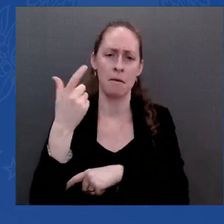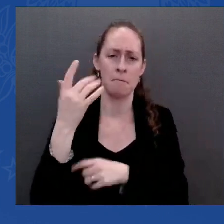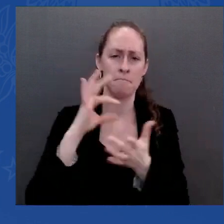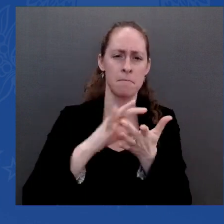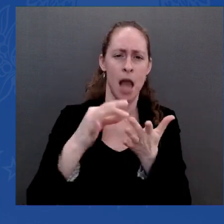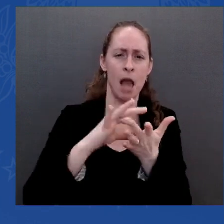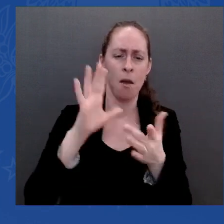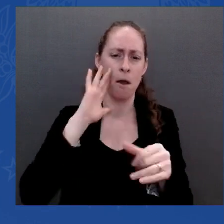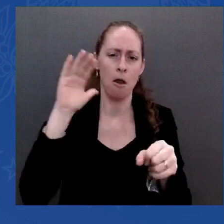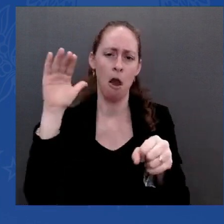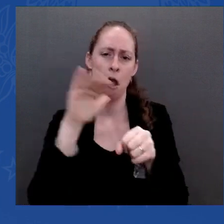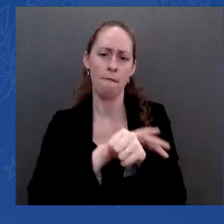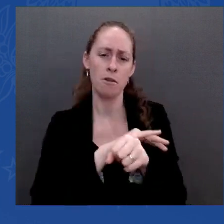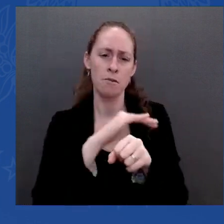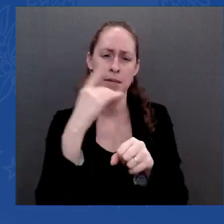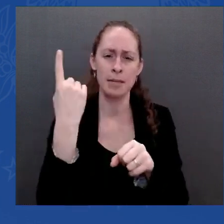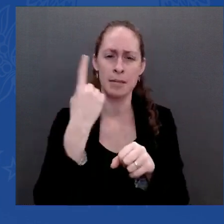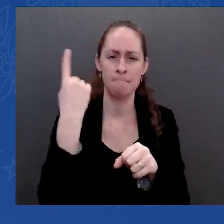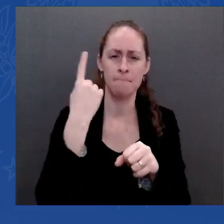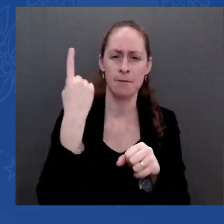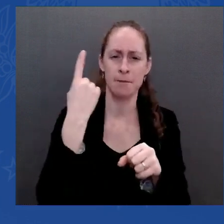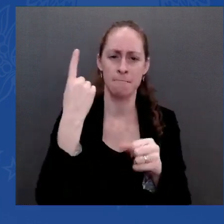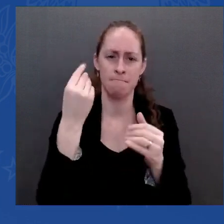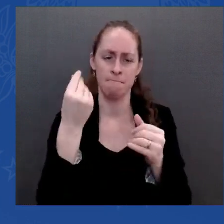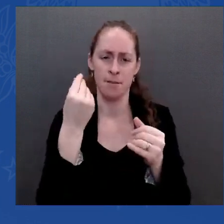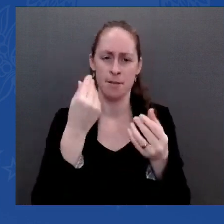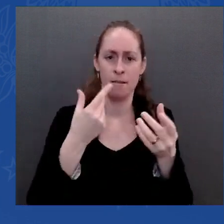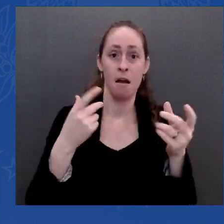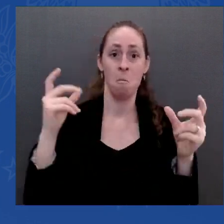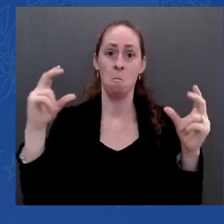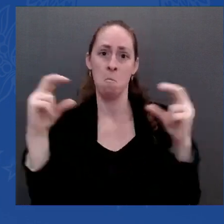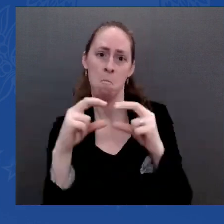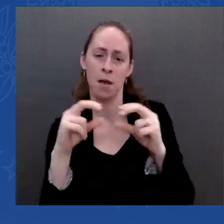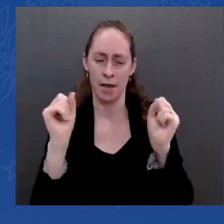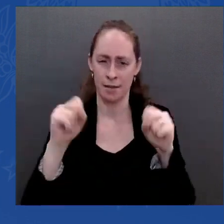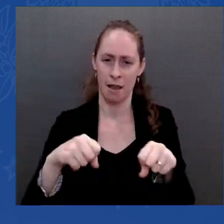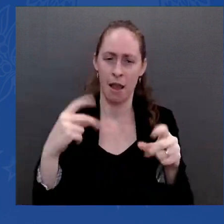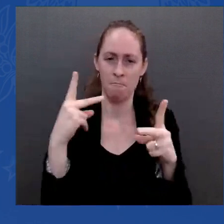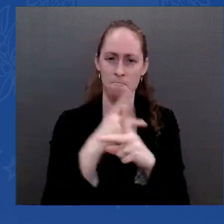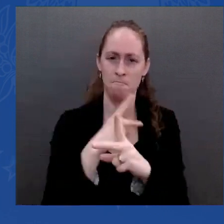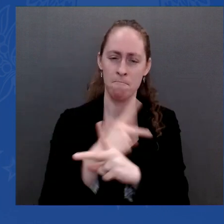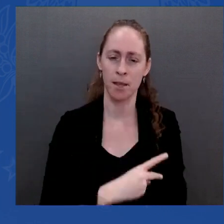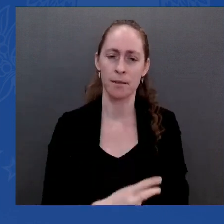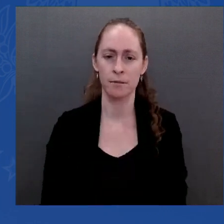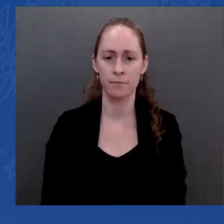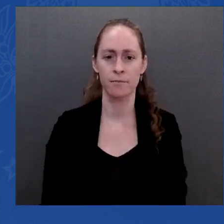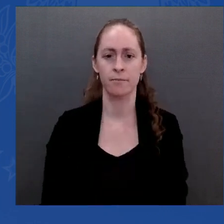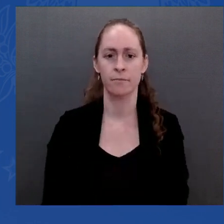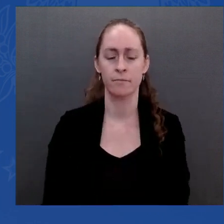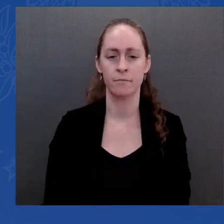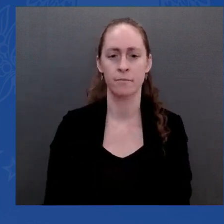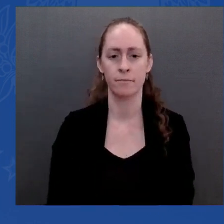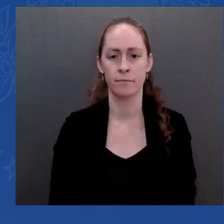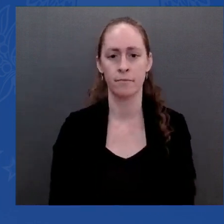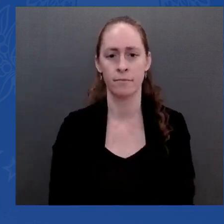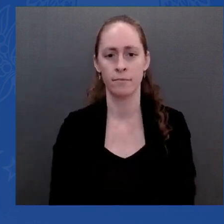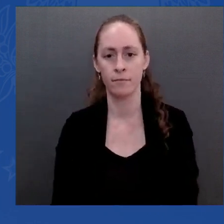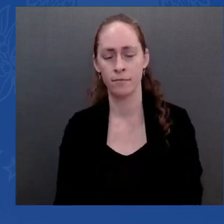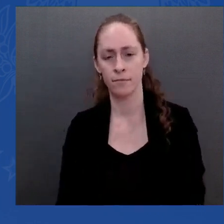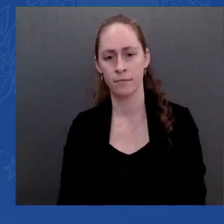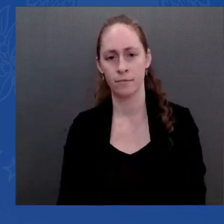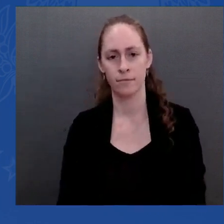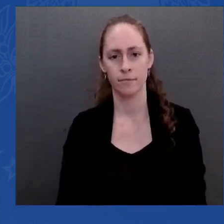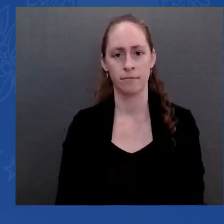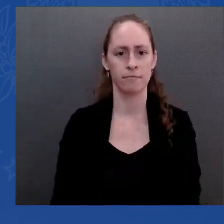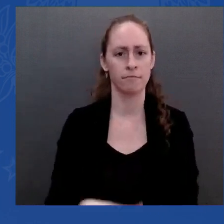But if they have a Medicare patient, which there are millions of them, they cannot charge more than a certain amount. have crutches. We limit the amount